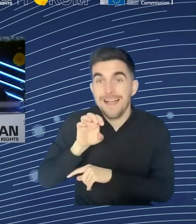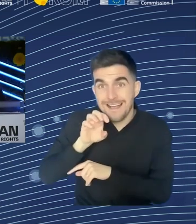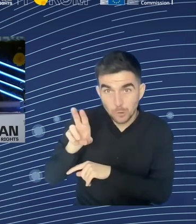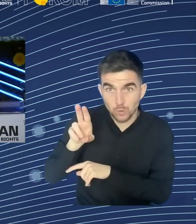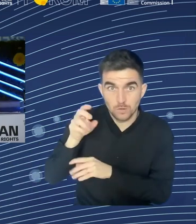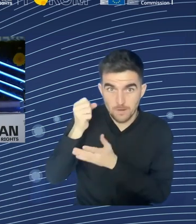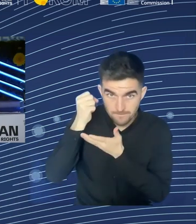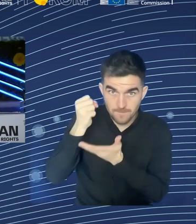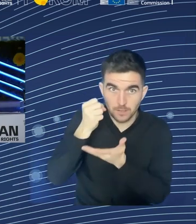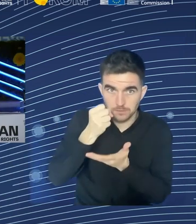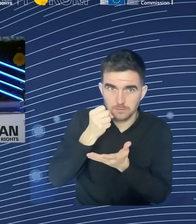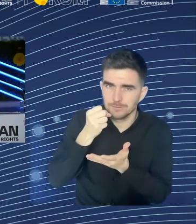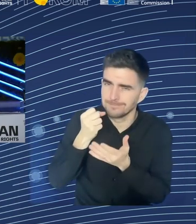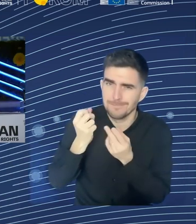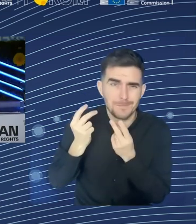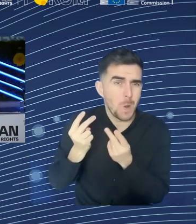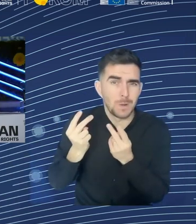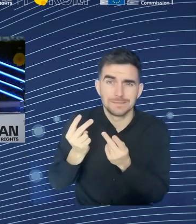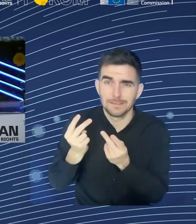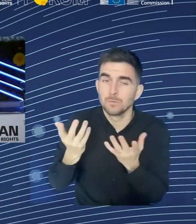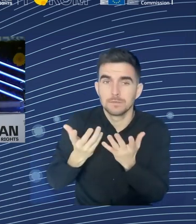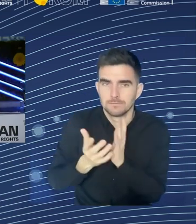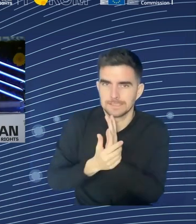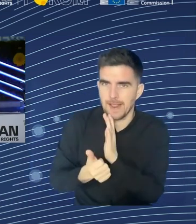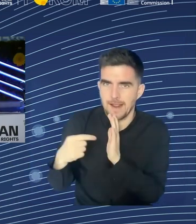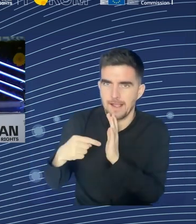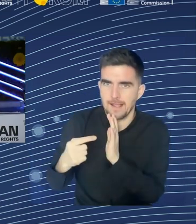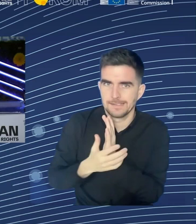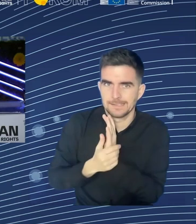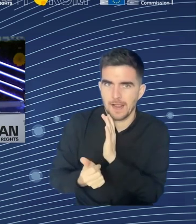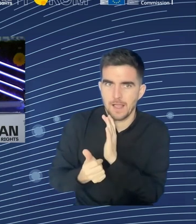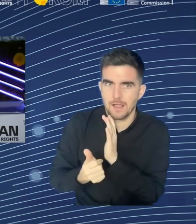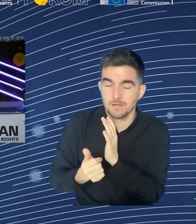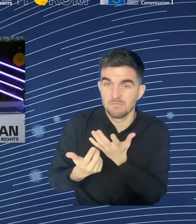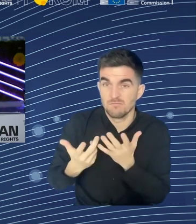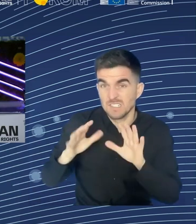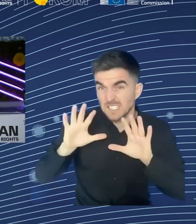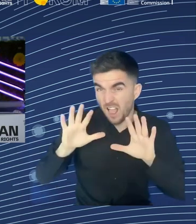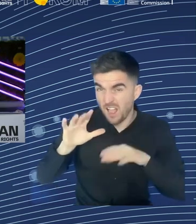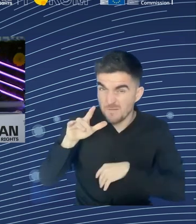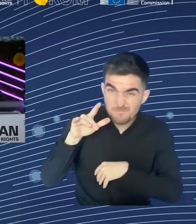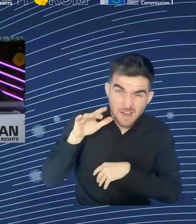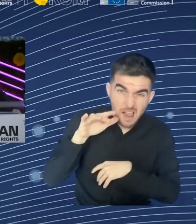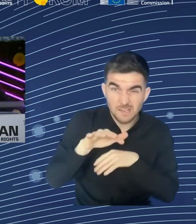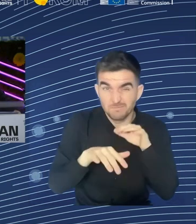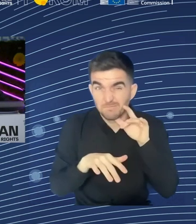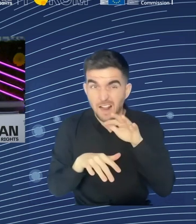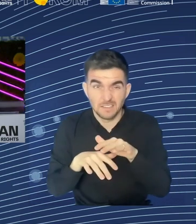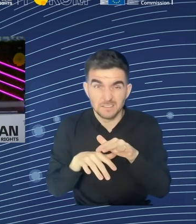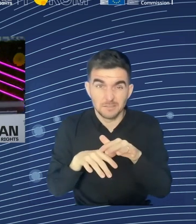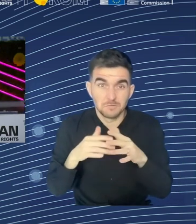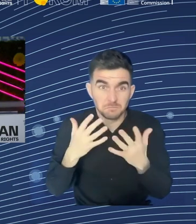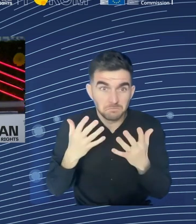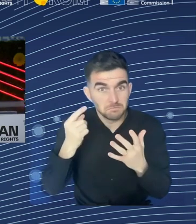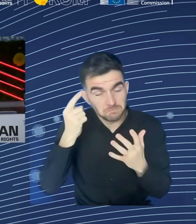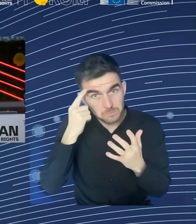2027. And I think now I can only, first of all, say that I'm looking